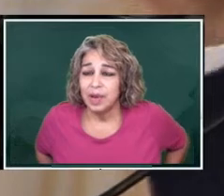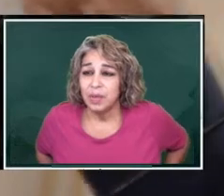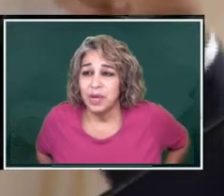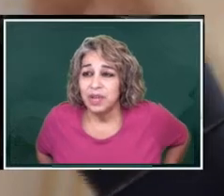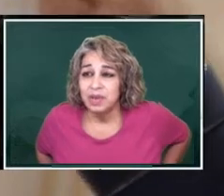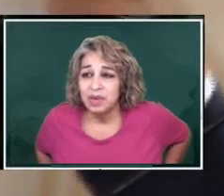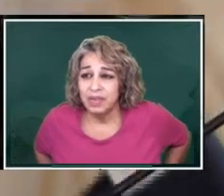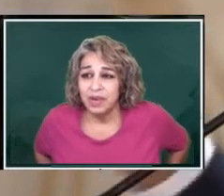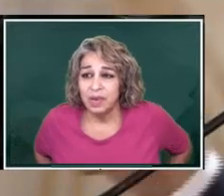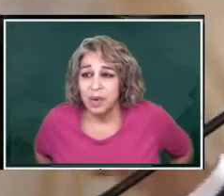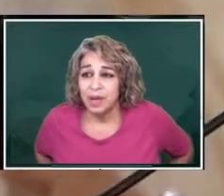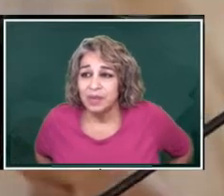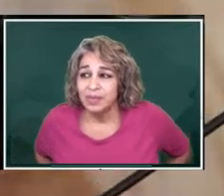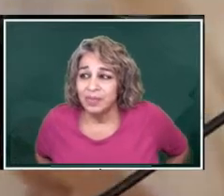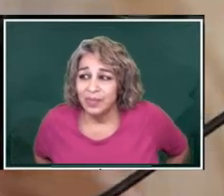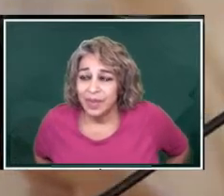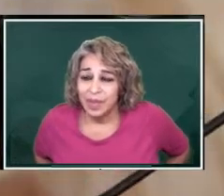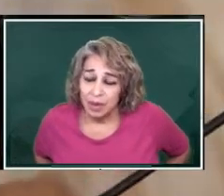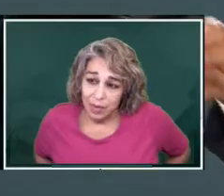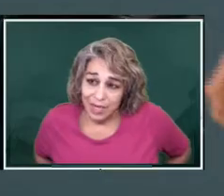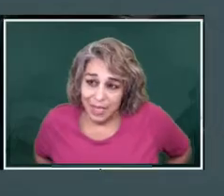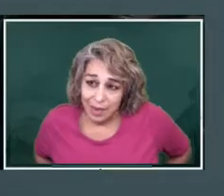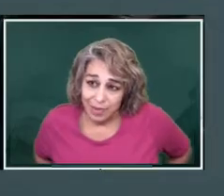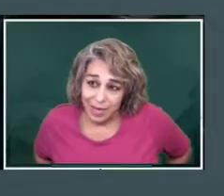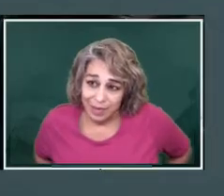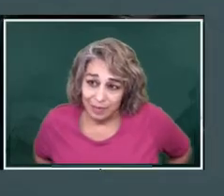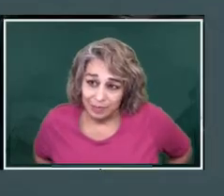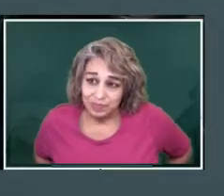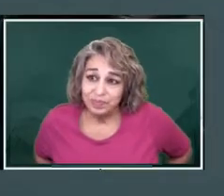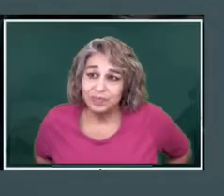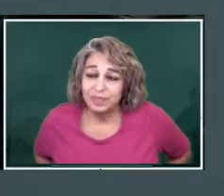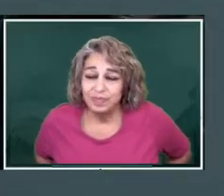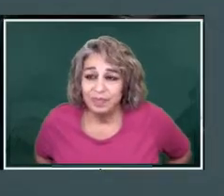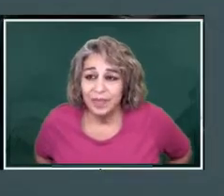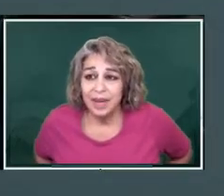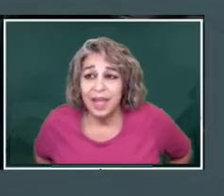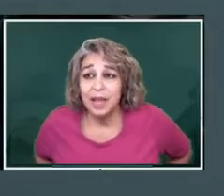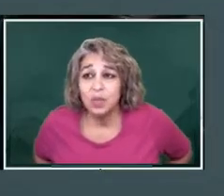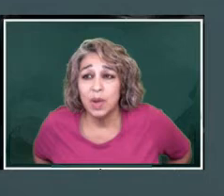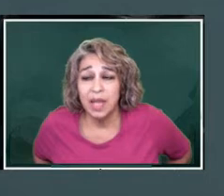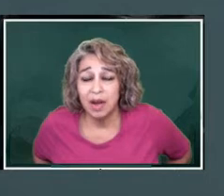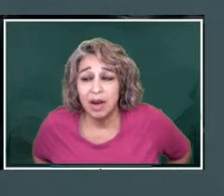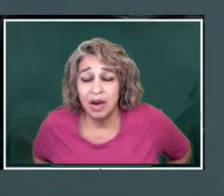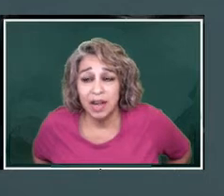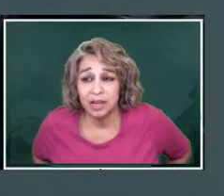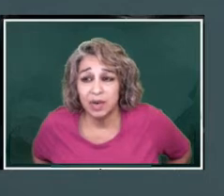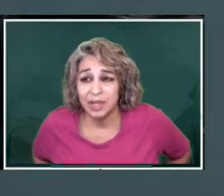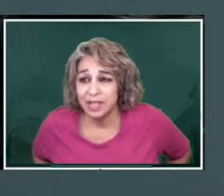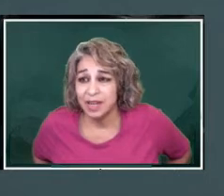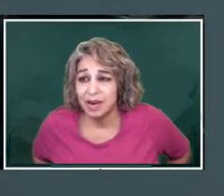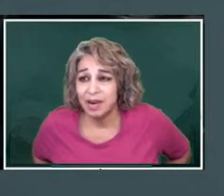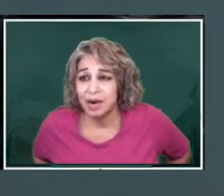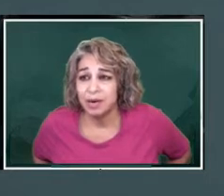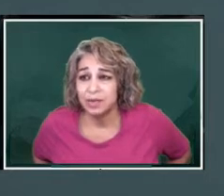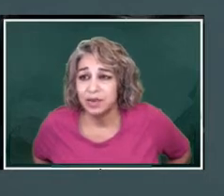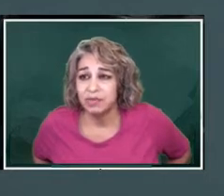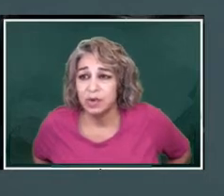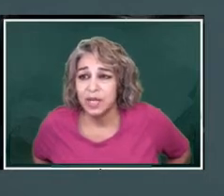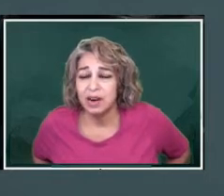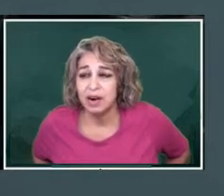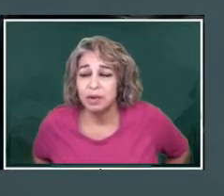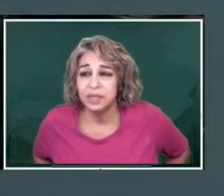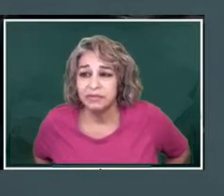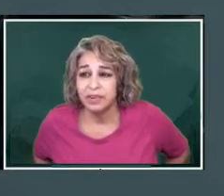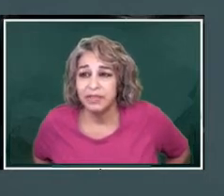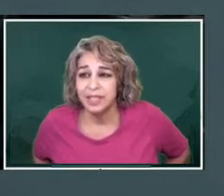But we do know very well what is happening. And we are not crossing our arms or